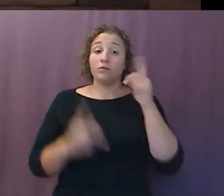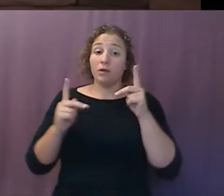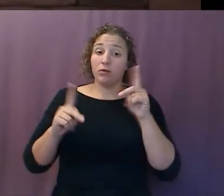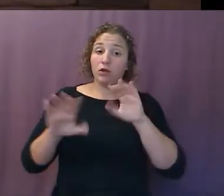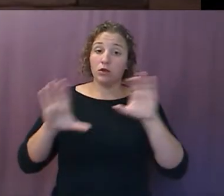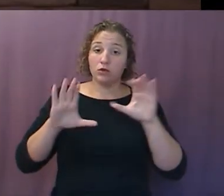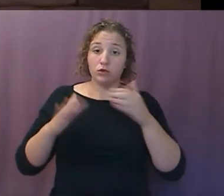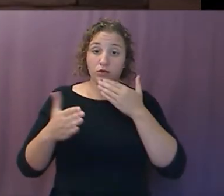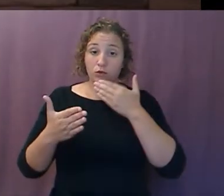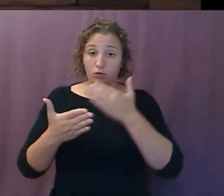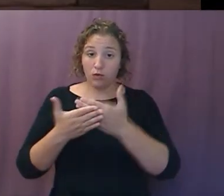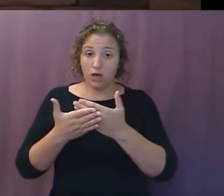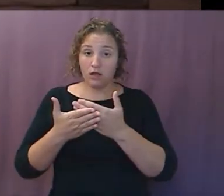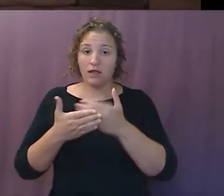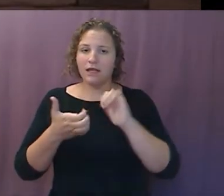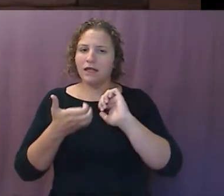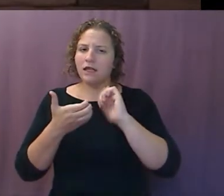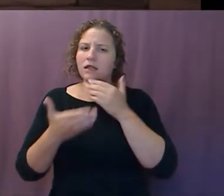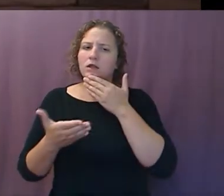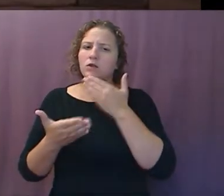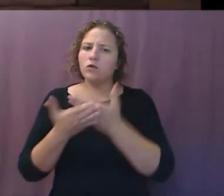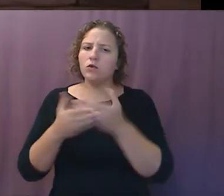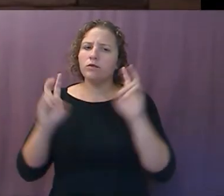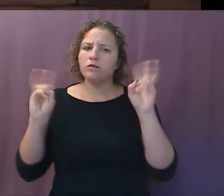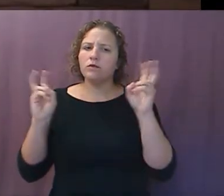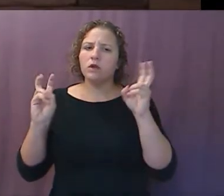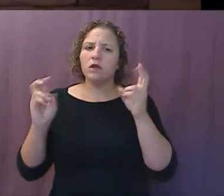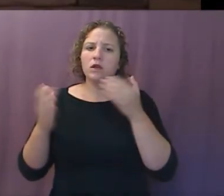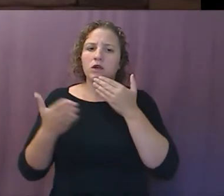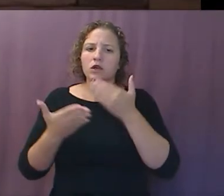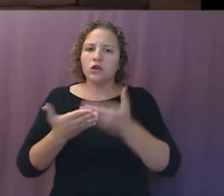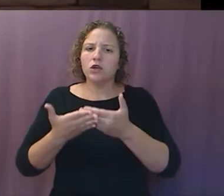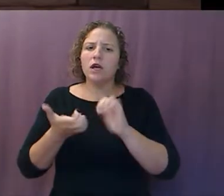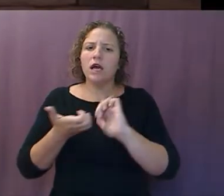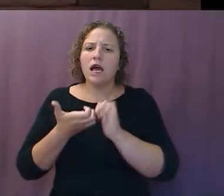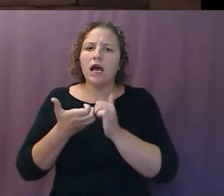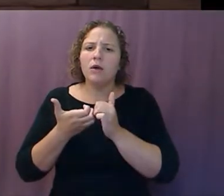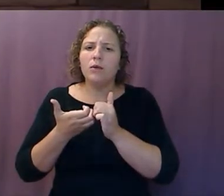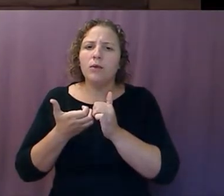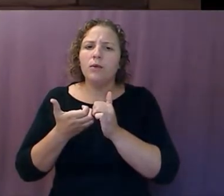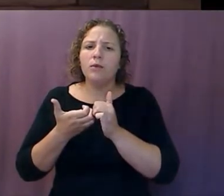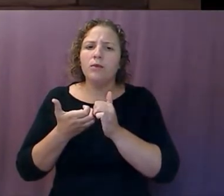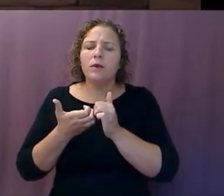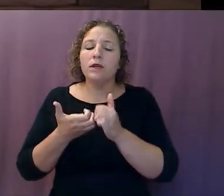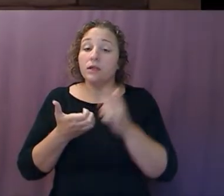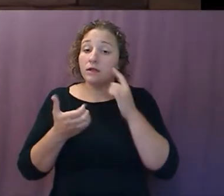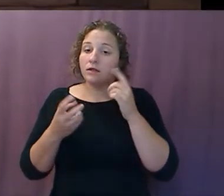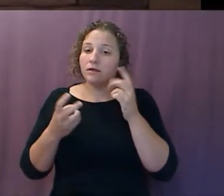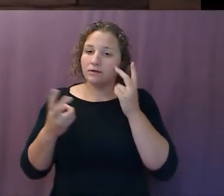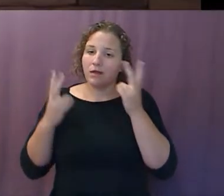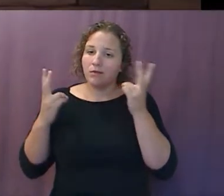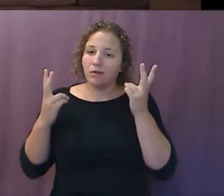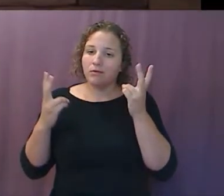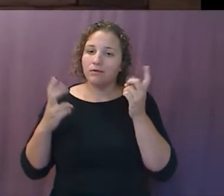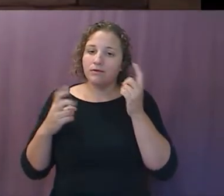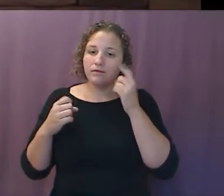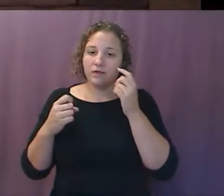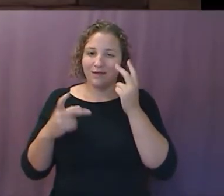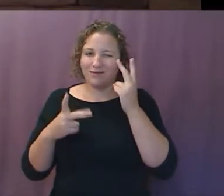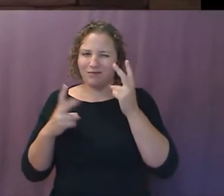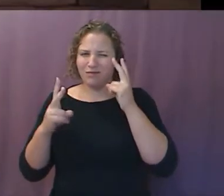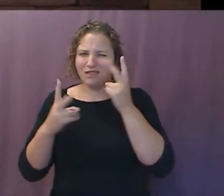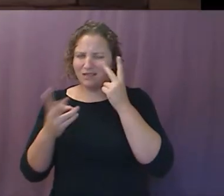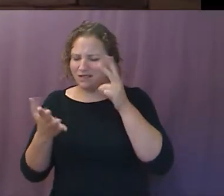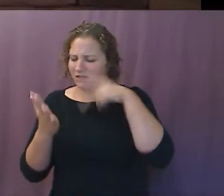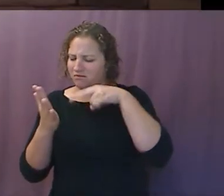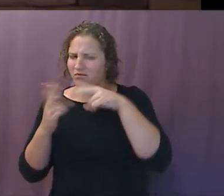way that they do well in their system here is, well, this is smaller than I thought. We're just going to hike it up. If lose connection, let me know. Some of the things they can do, for example,